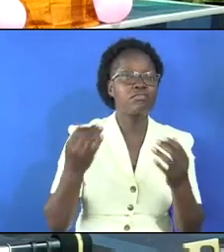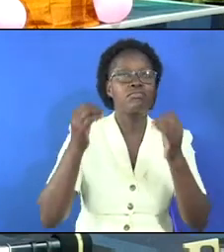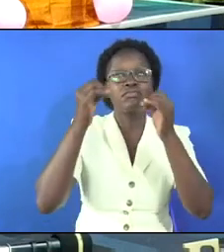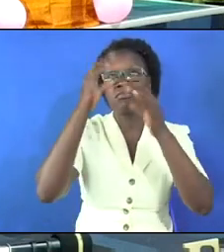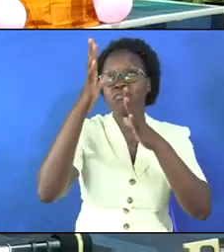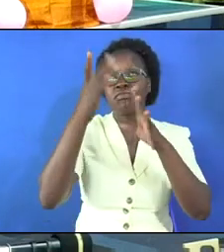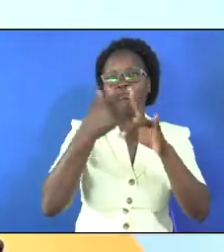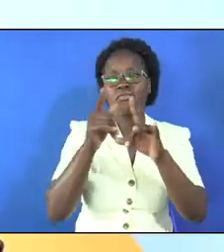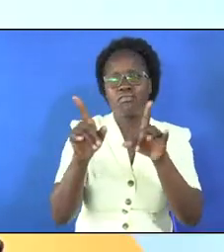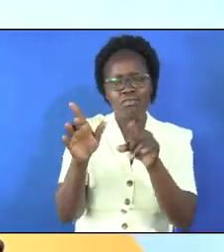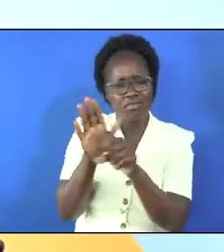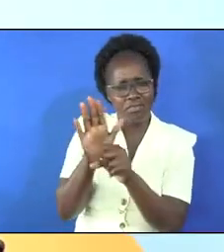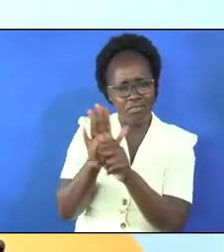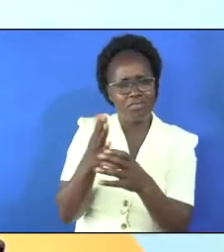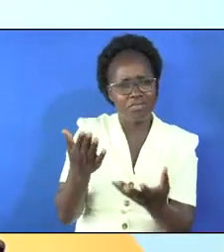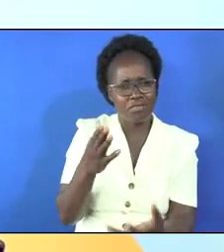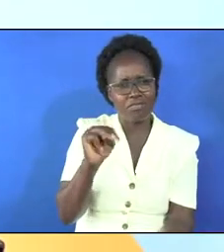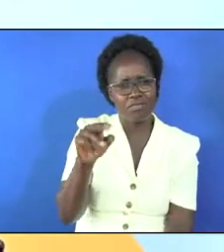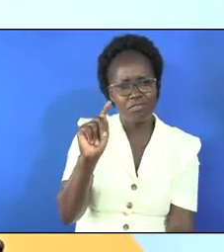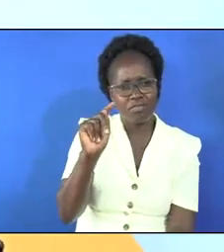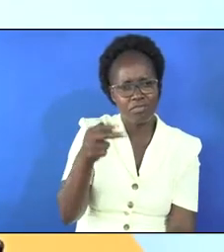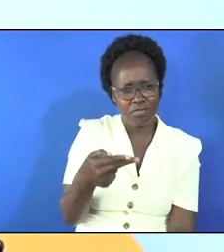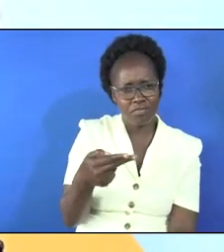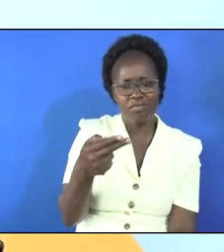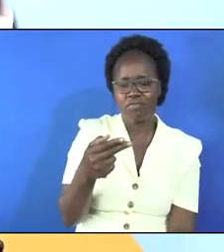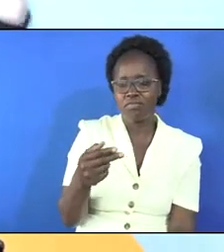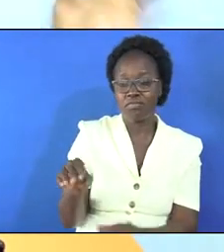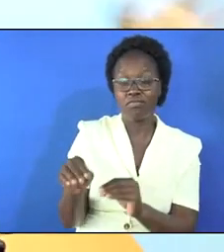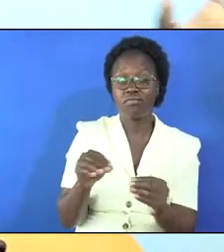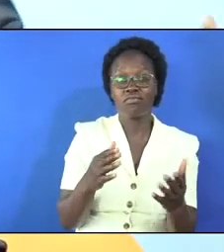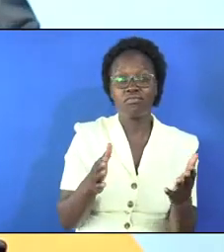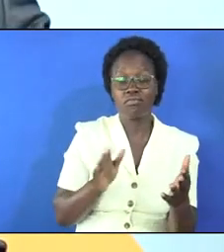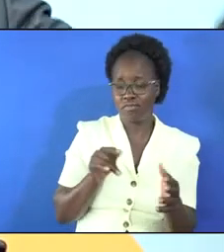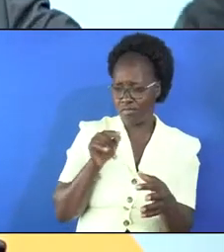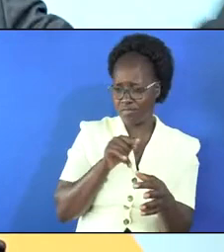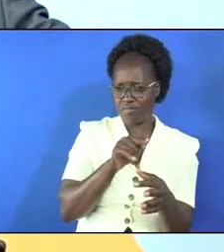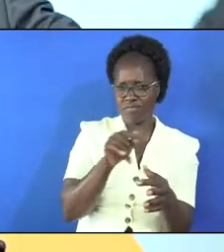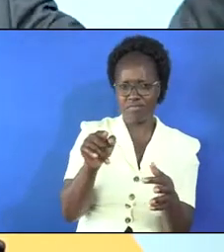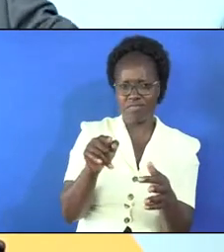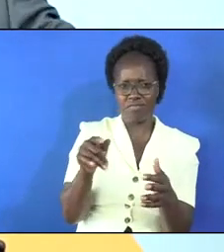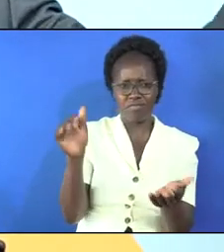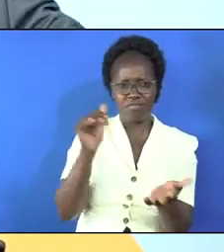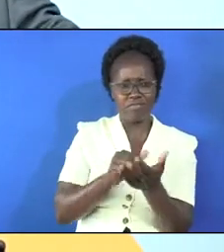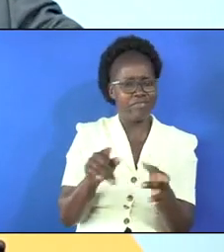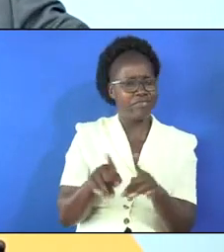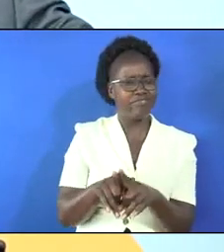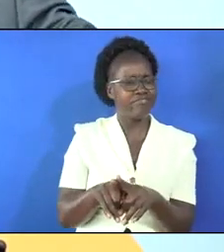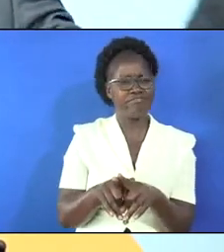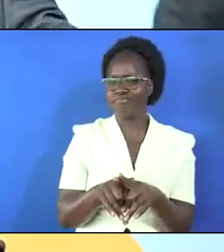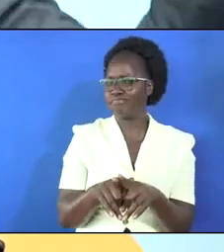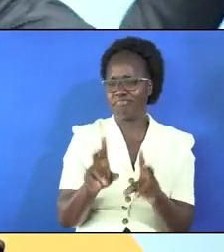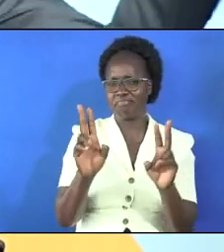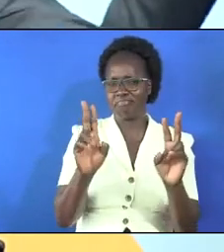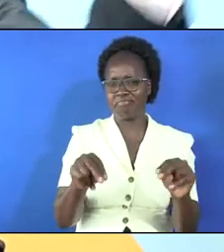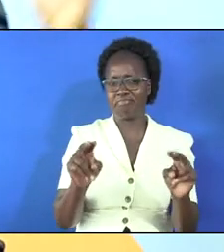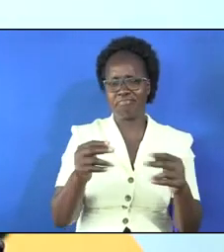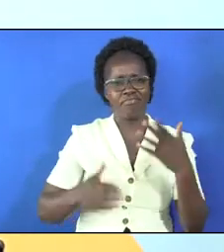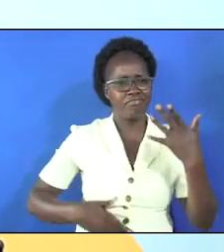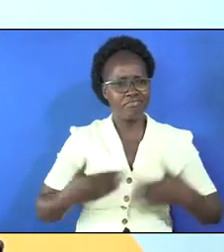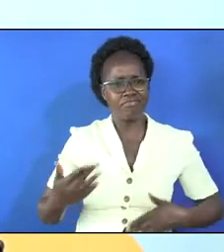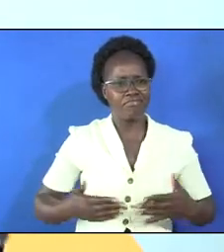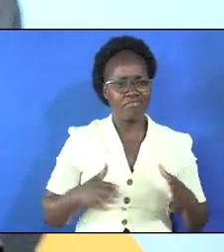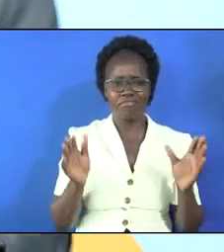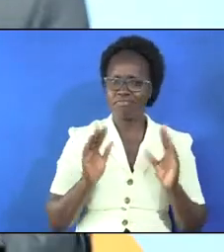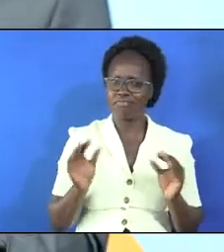of god but as matthew is putting it this time these women are no longer the same women who are happy